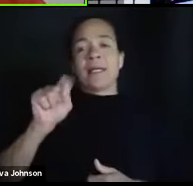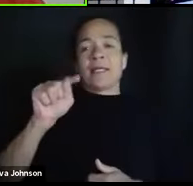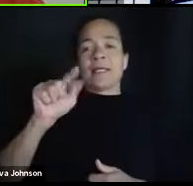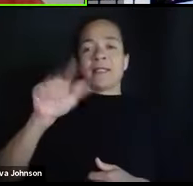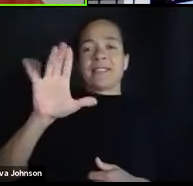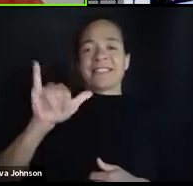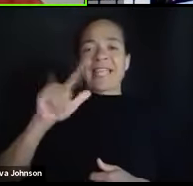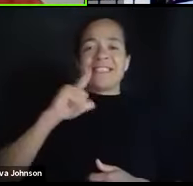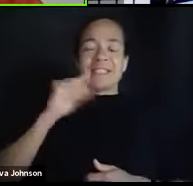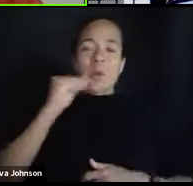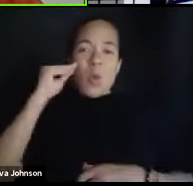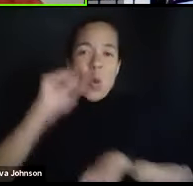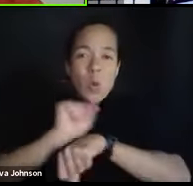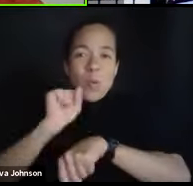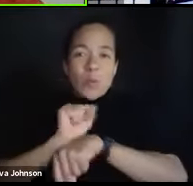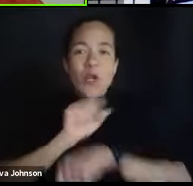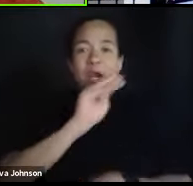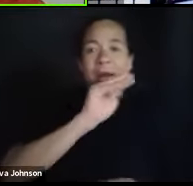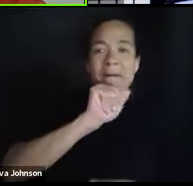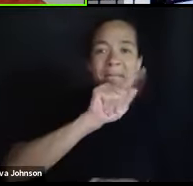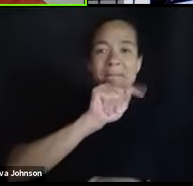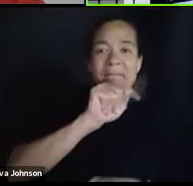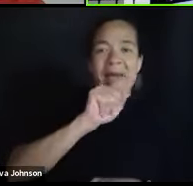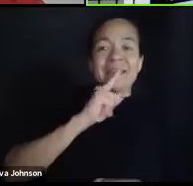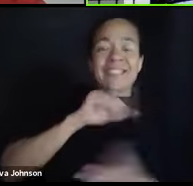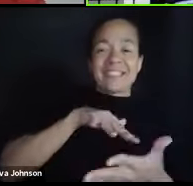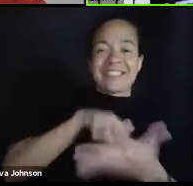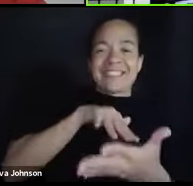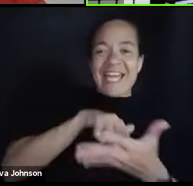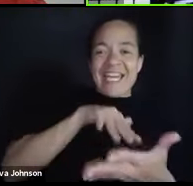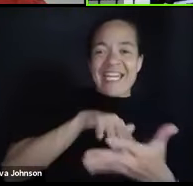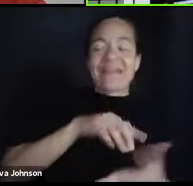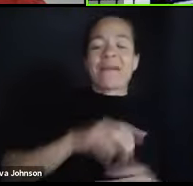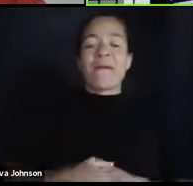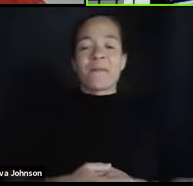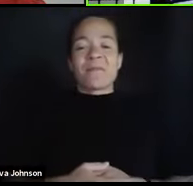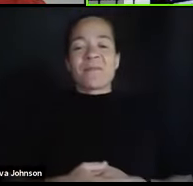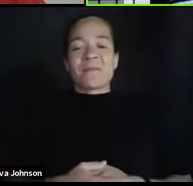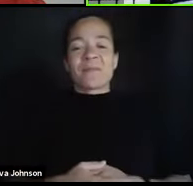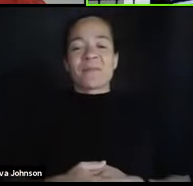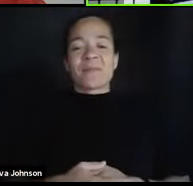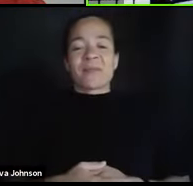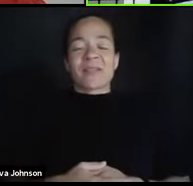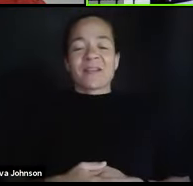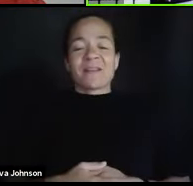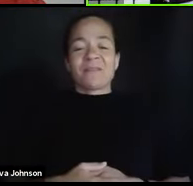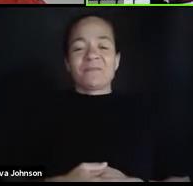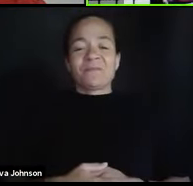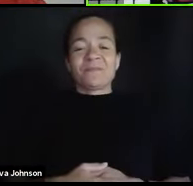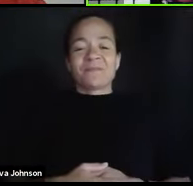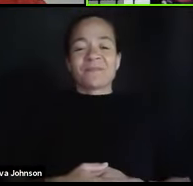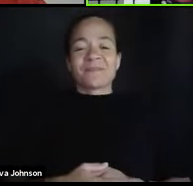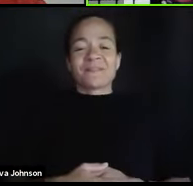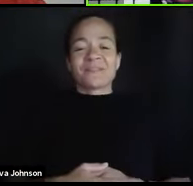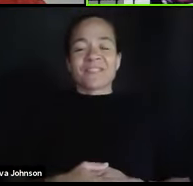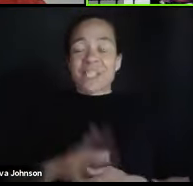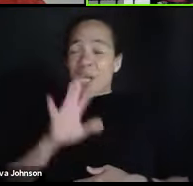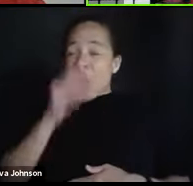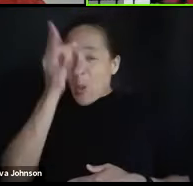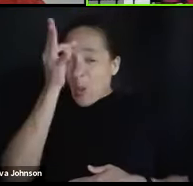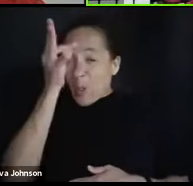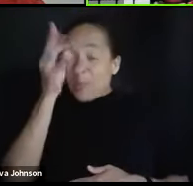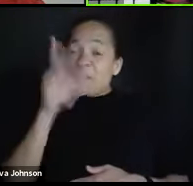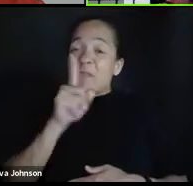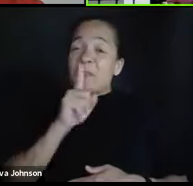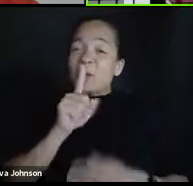homework and Matt says studying. Homework and studying and reading the book. Those are all closely related,